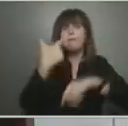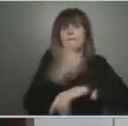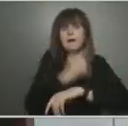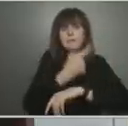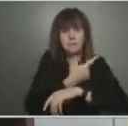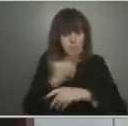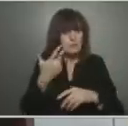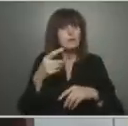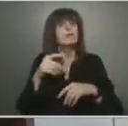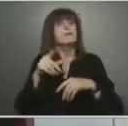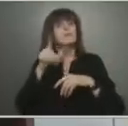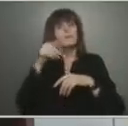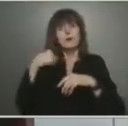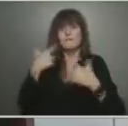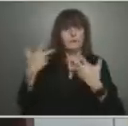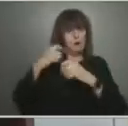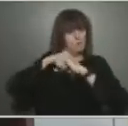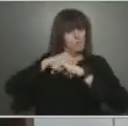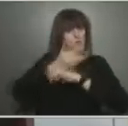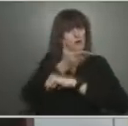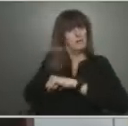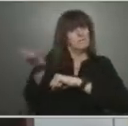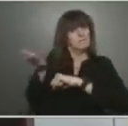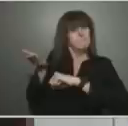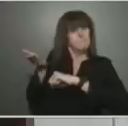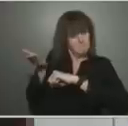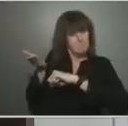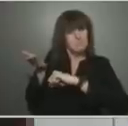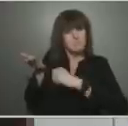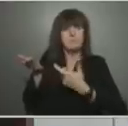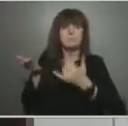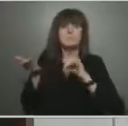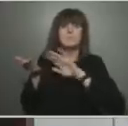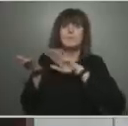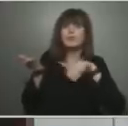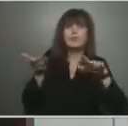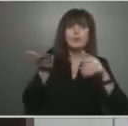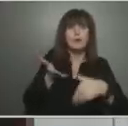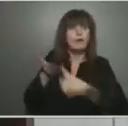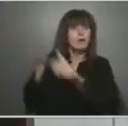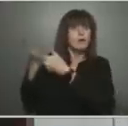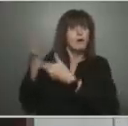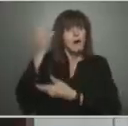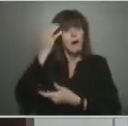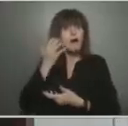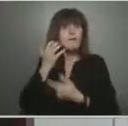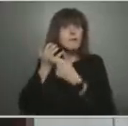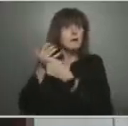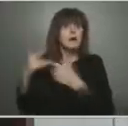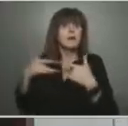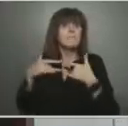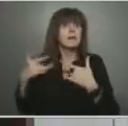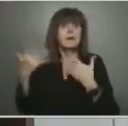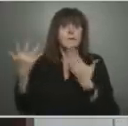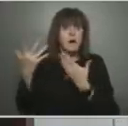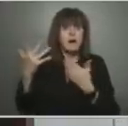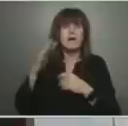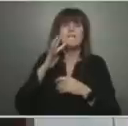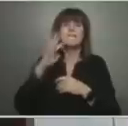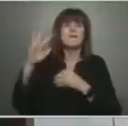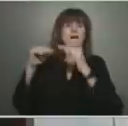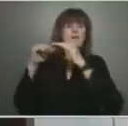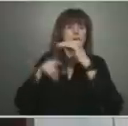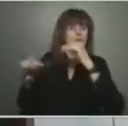18 years of age are currently in that population under five who have not yet had an opportunity to be vaccinated. So we